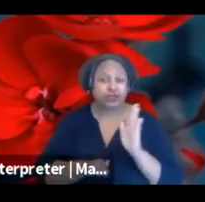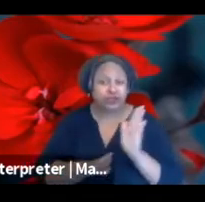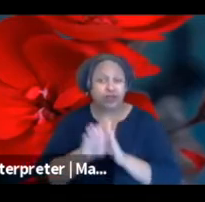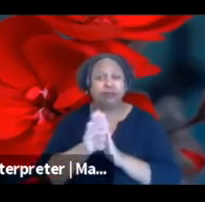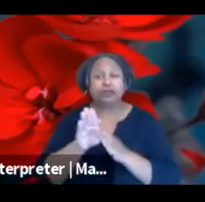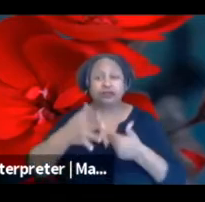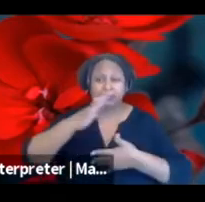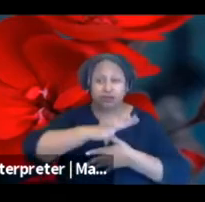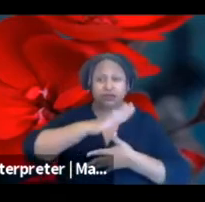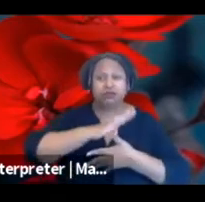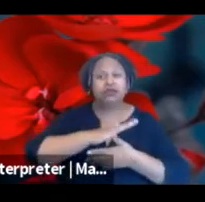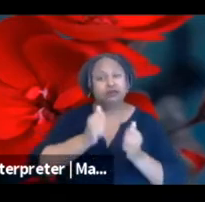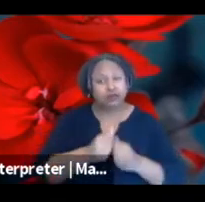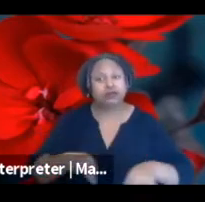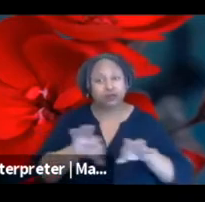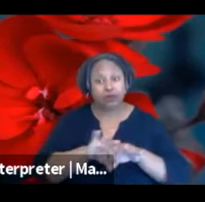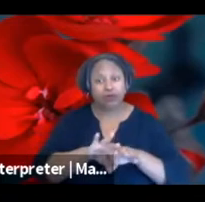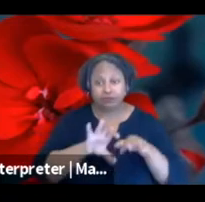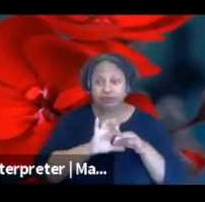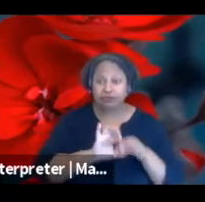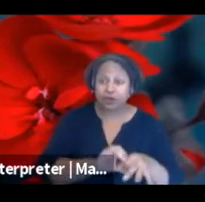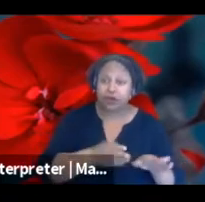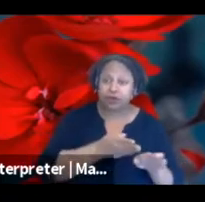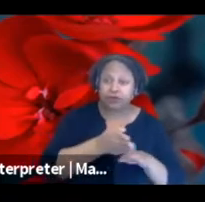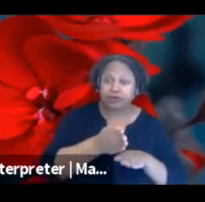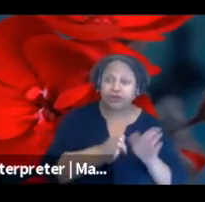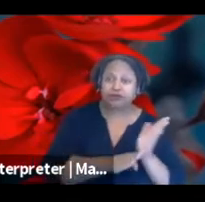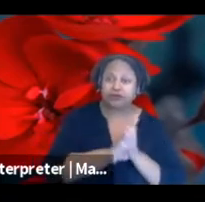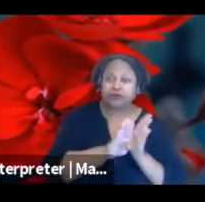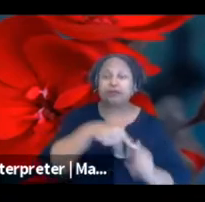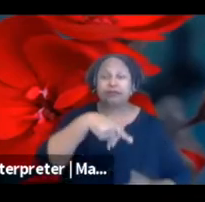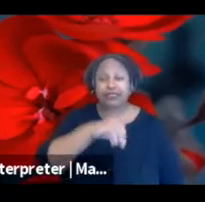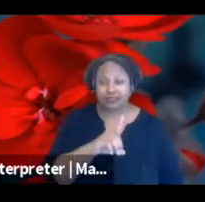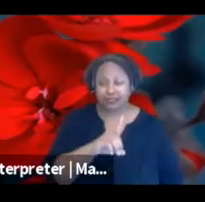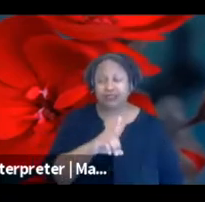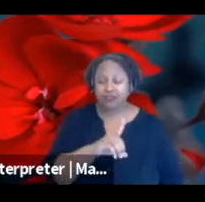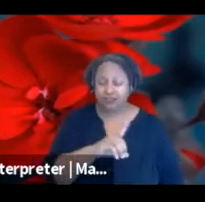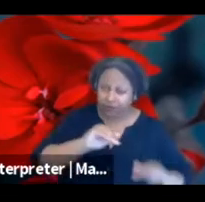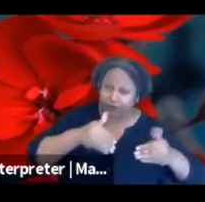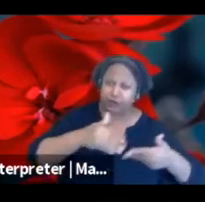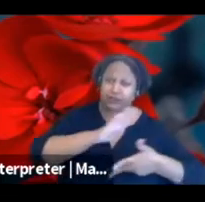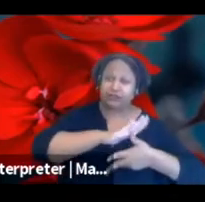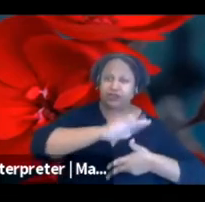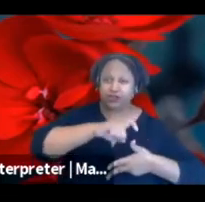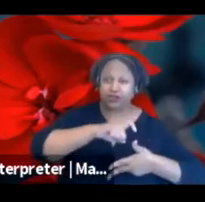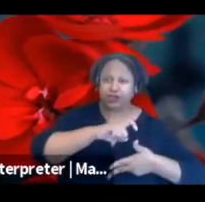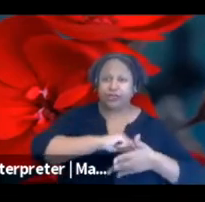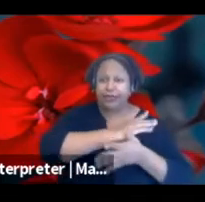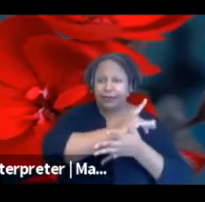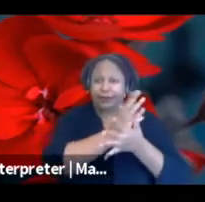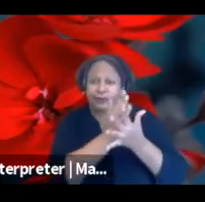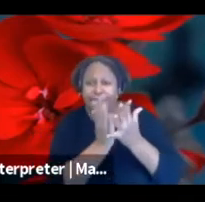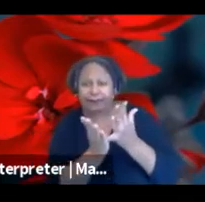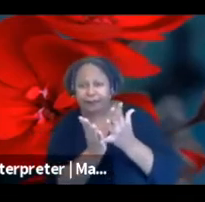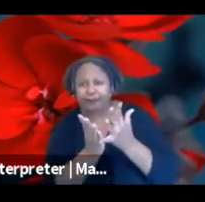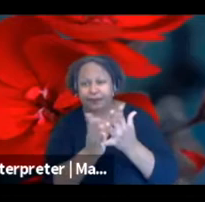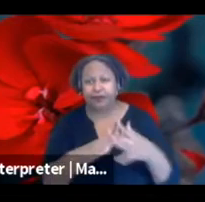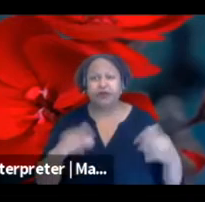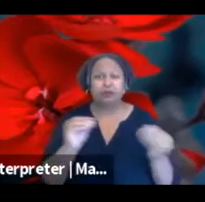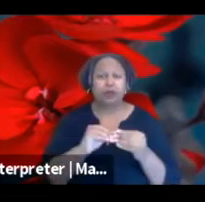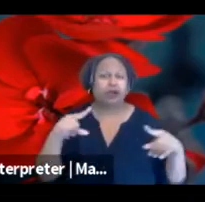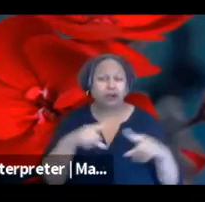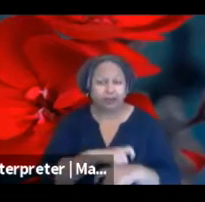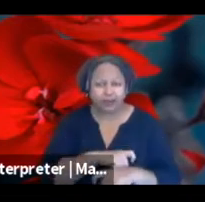important component of professional development and should be focused on. So instead of having various different components and complicating